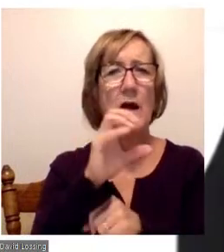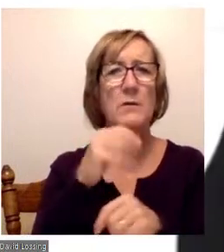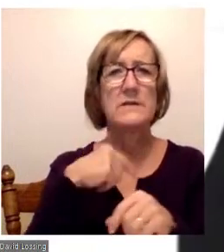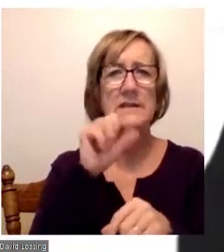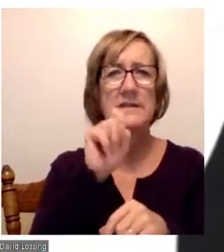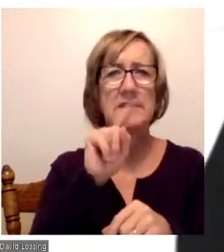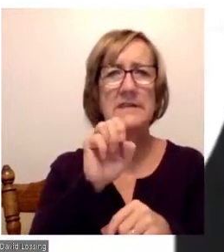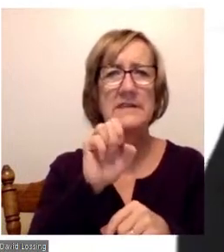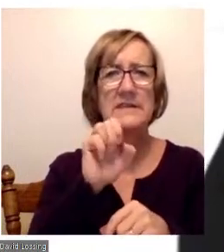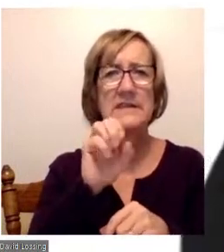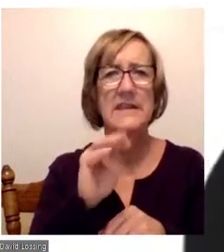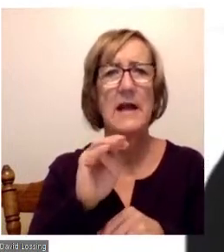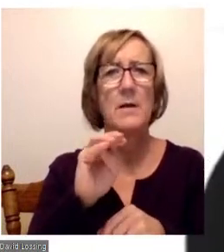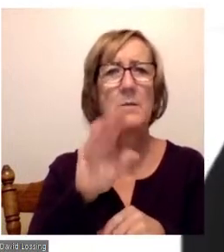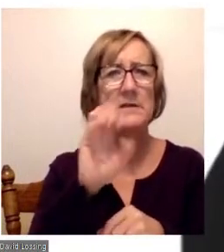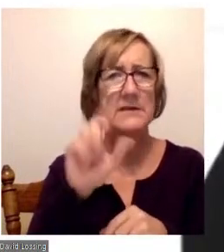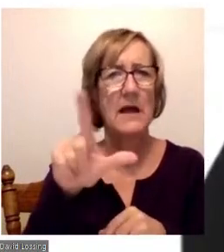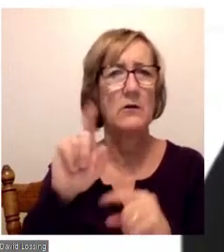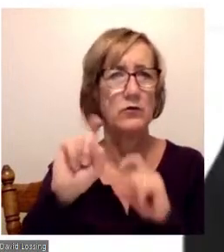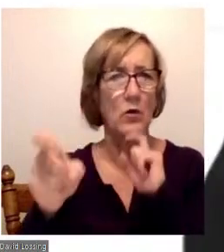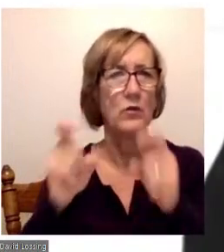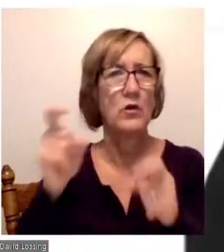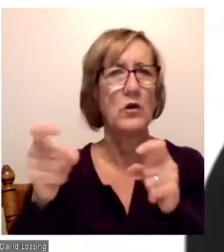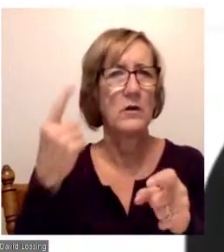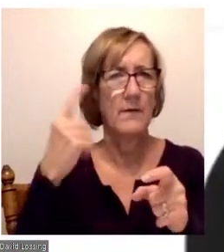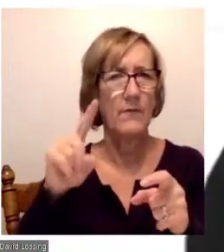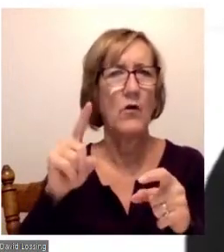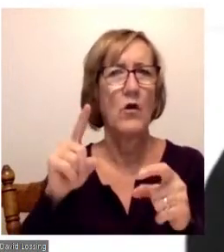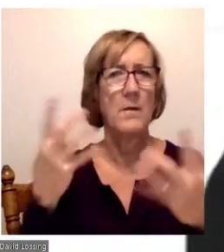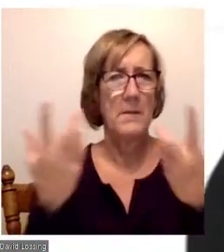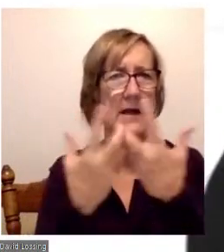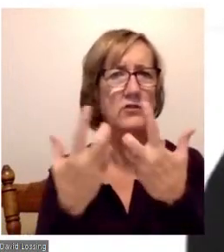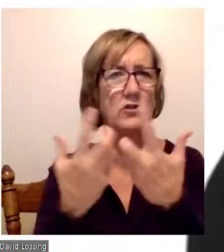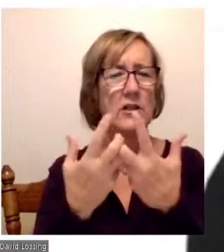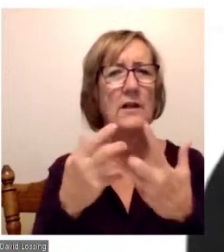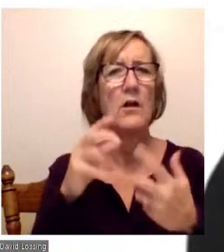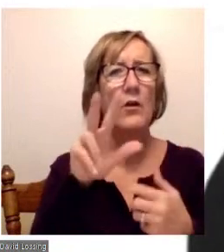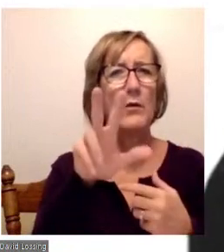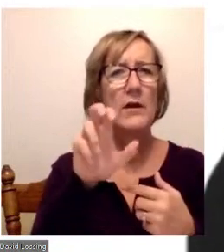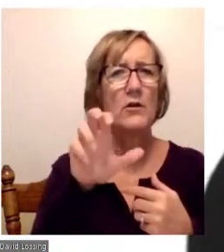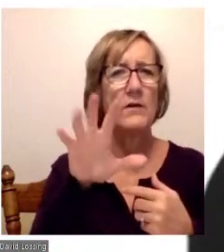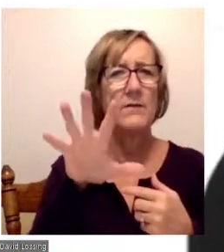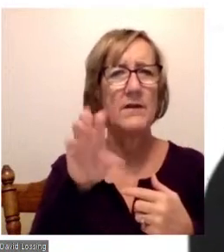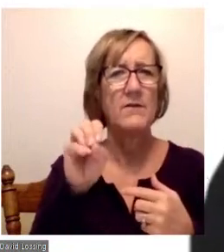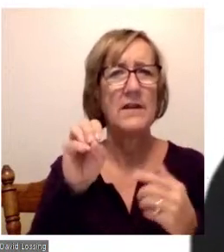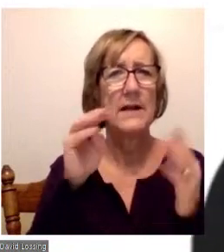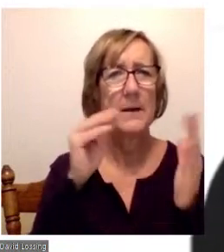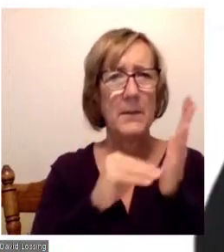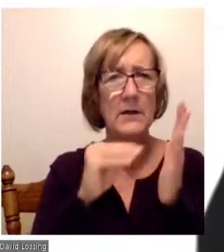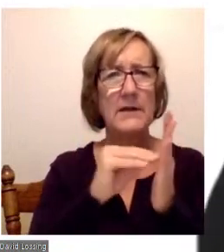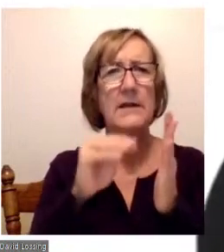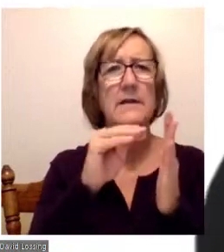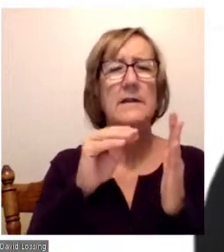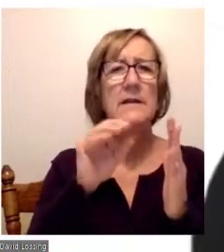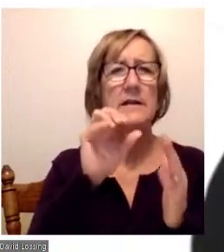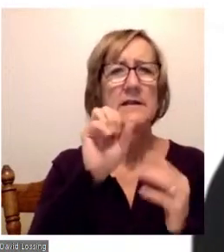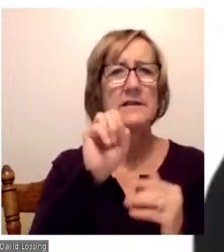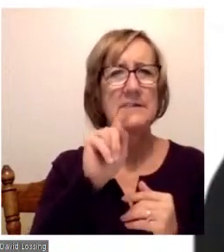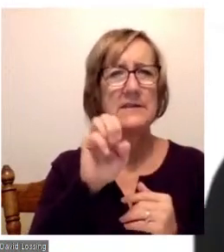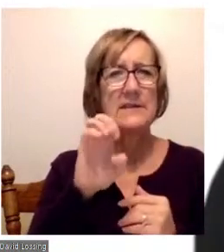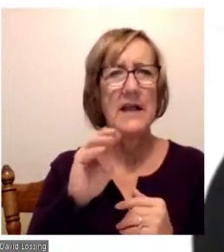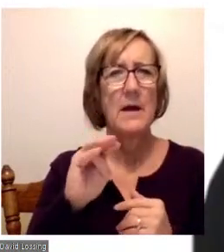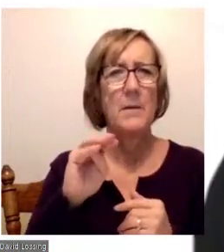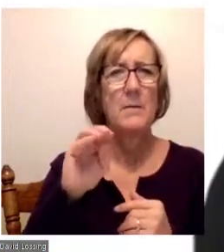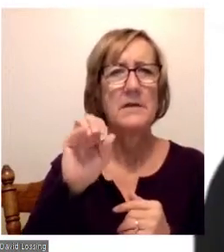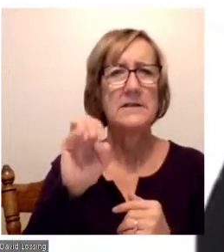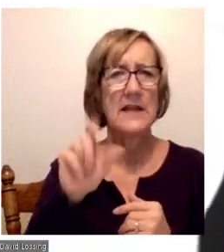through the Be the Match program, in which I donated 350 million stem cells to a recipient in Wales that was suffering